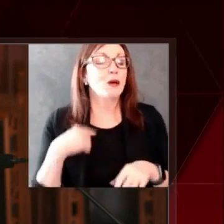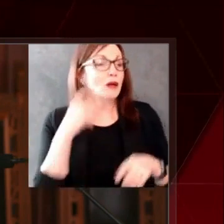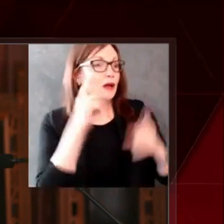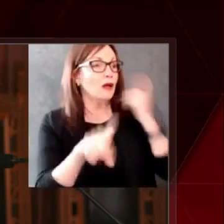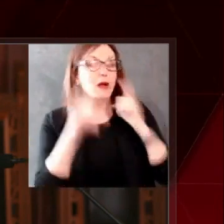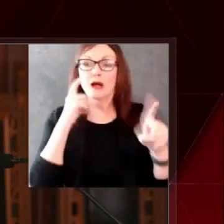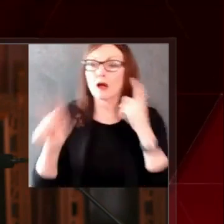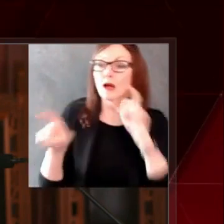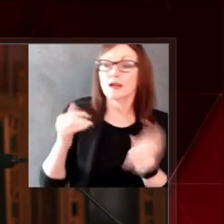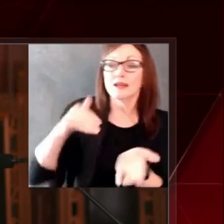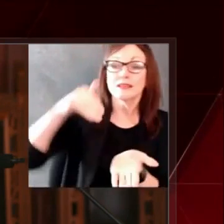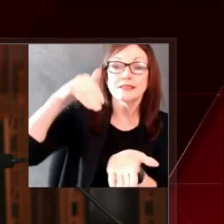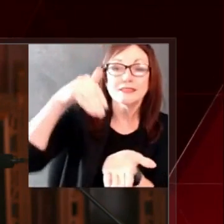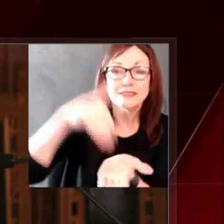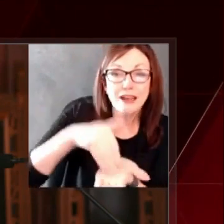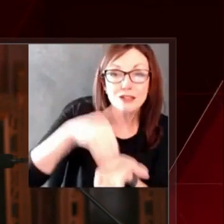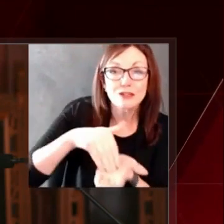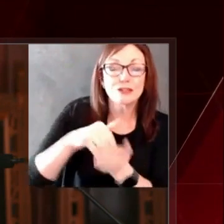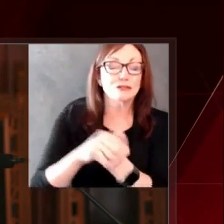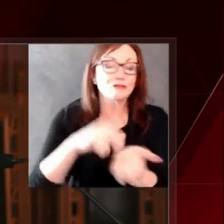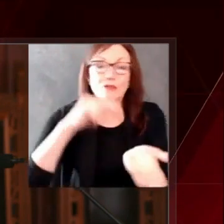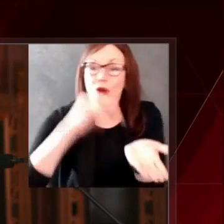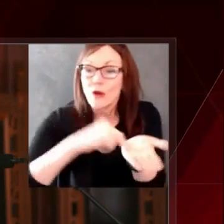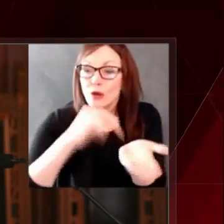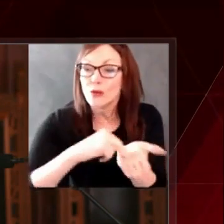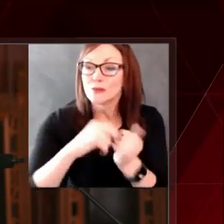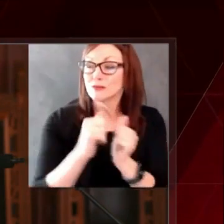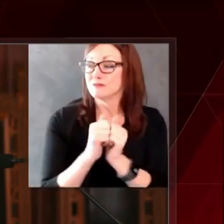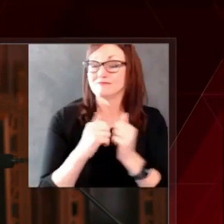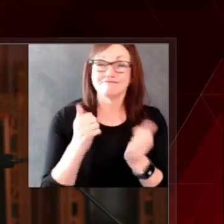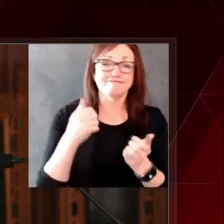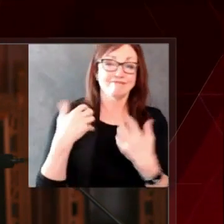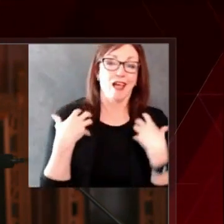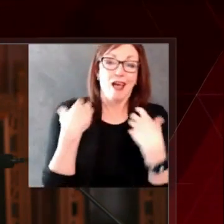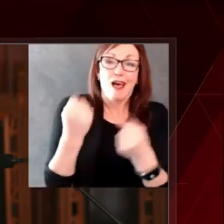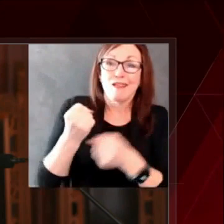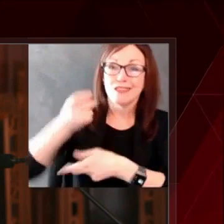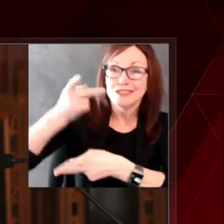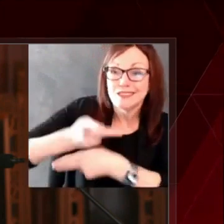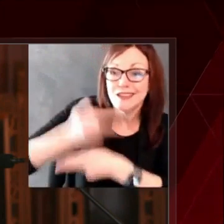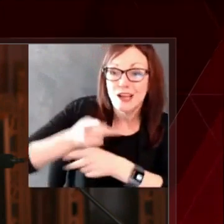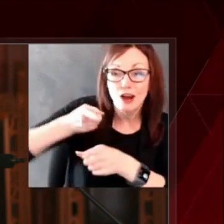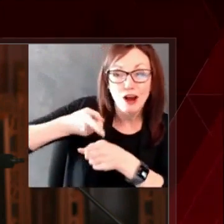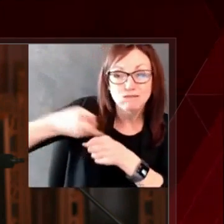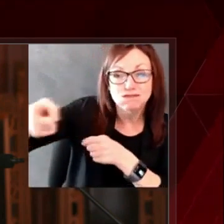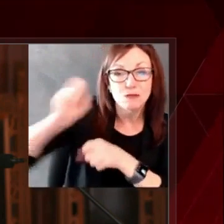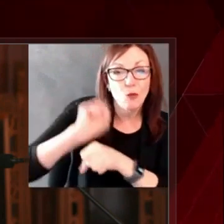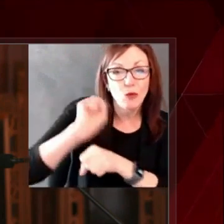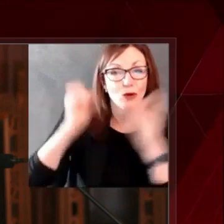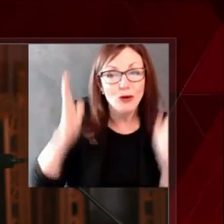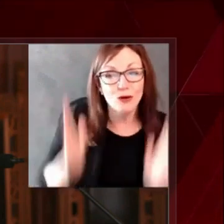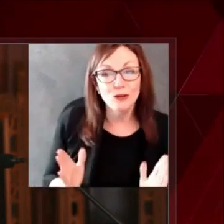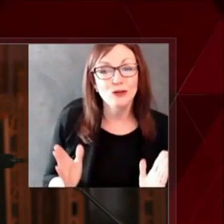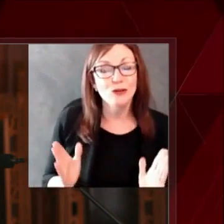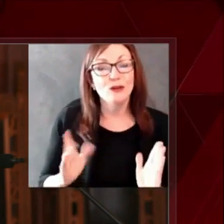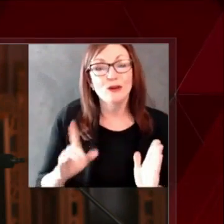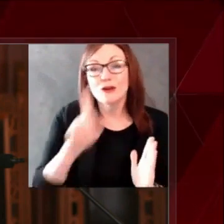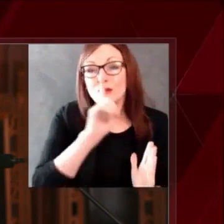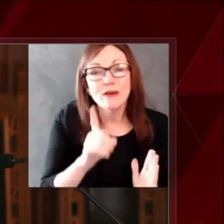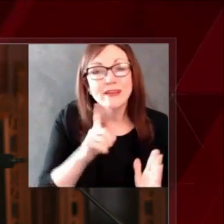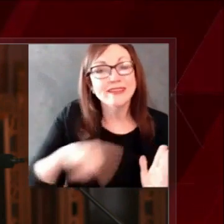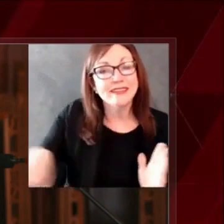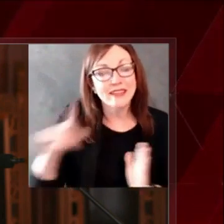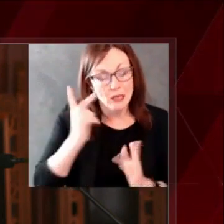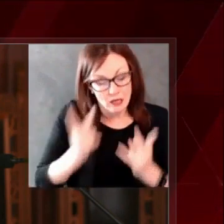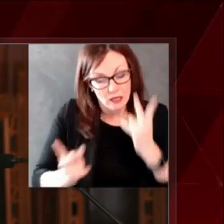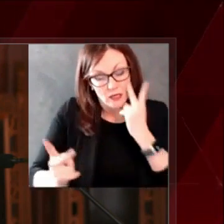thankful that the COVID vaccine is here. Pending its own emergency use authorization from the FDA,